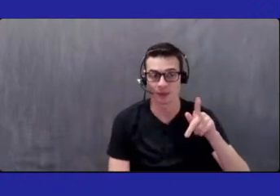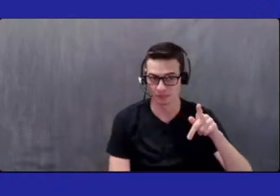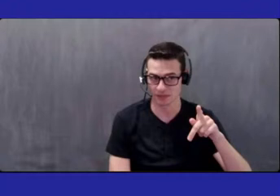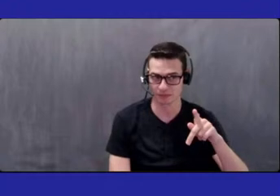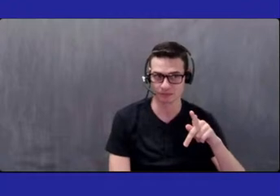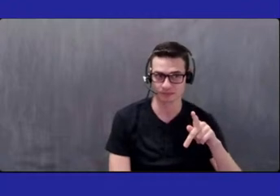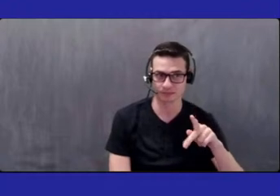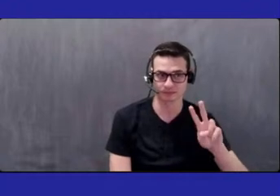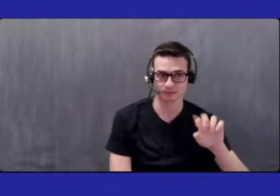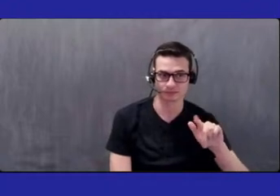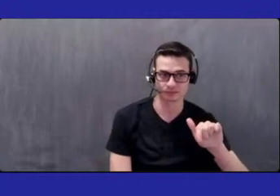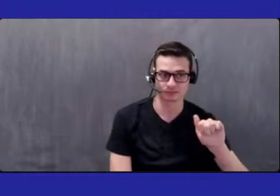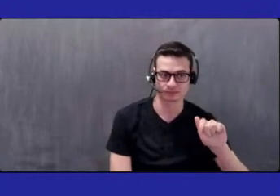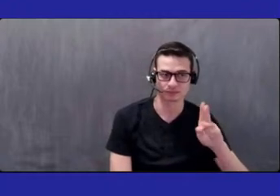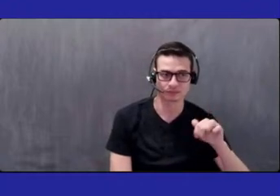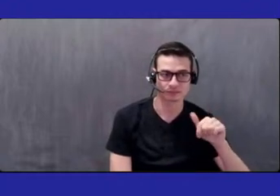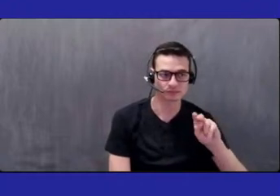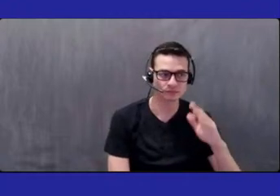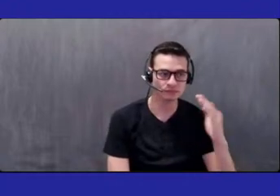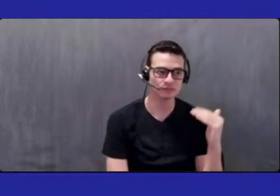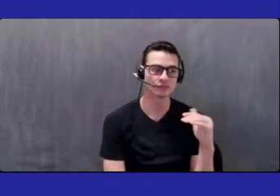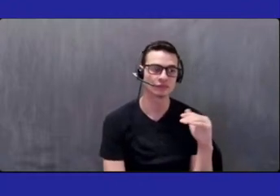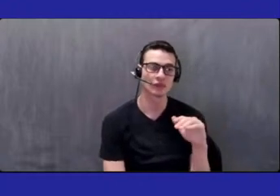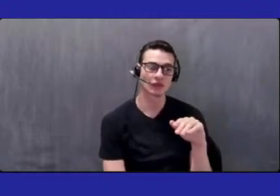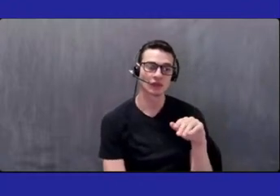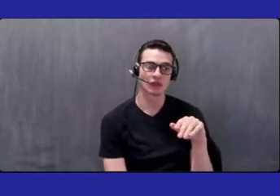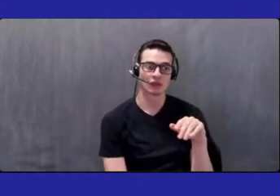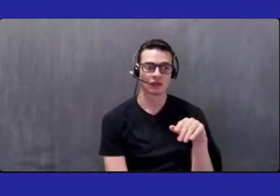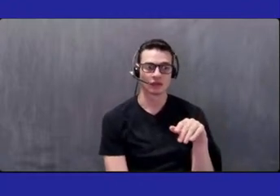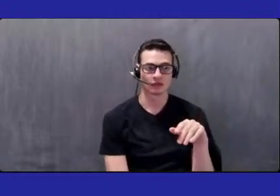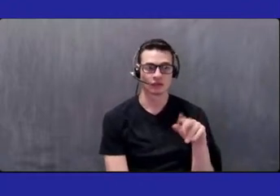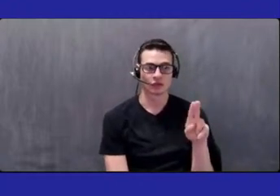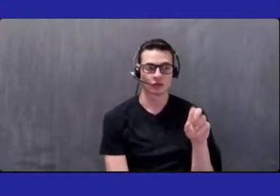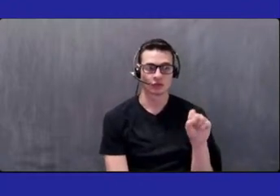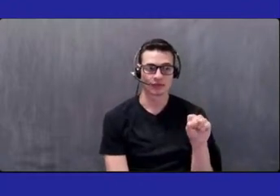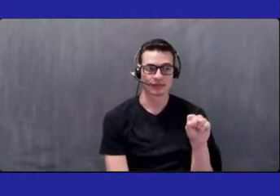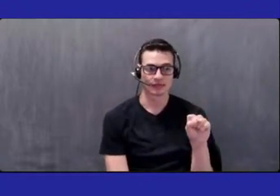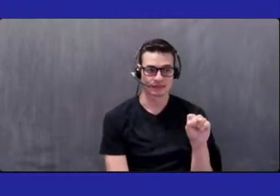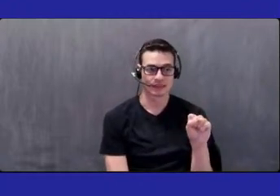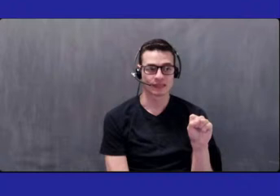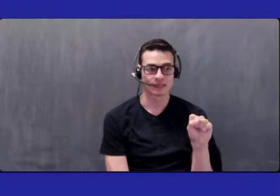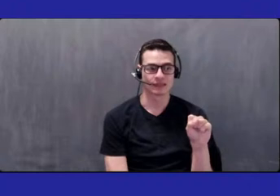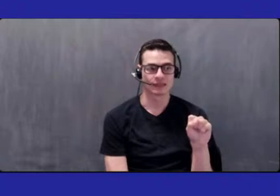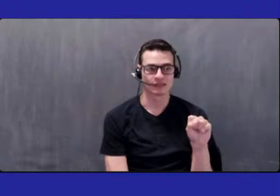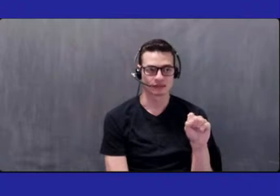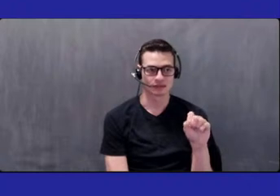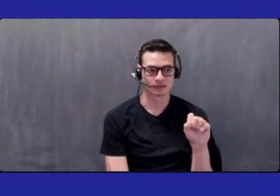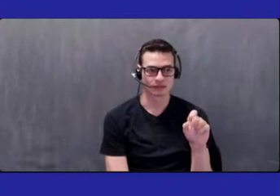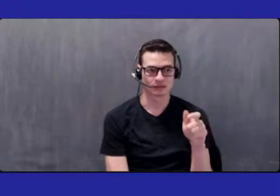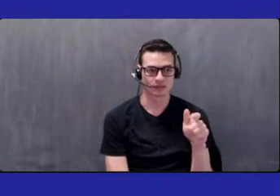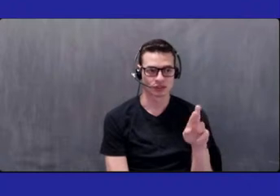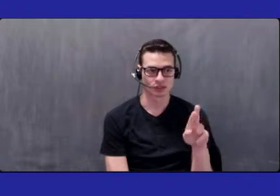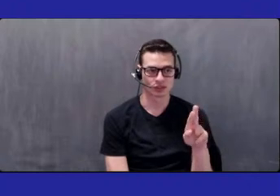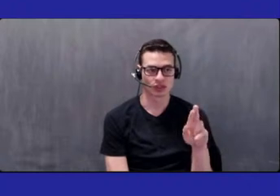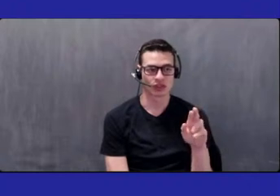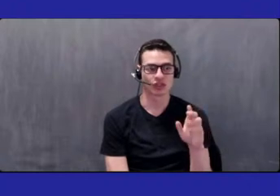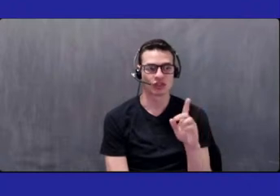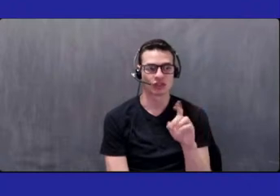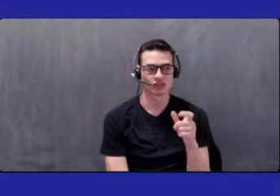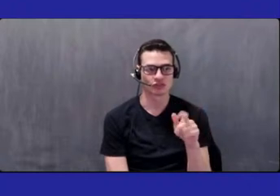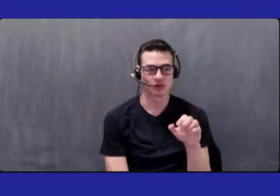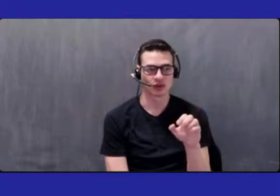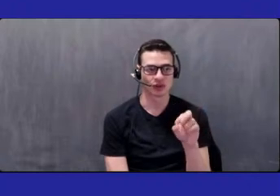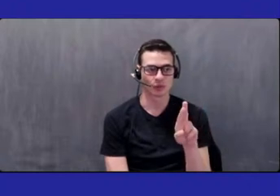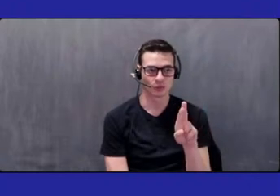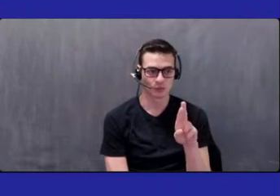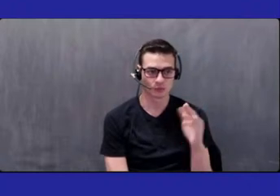Vanessa Gibson, New York Senator, Mr. Serrano, Assemblyman, Dr., excuse me, Amanda Satimo, New